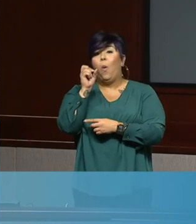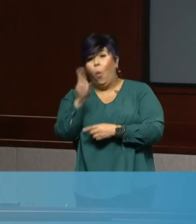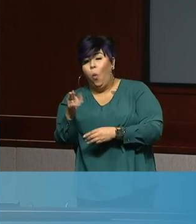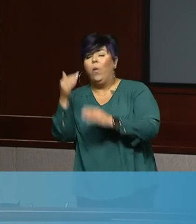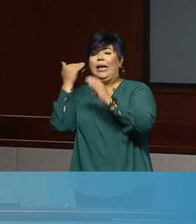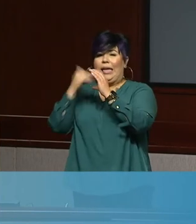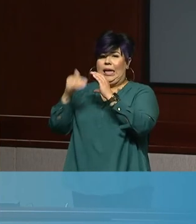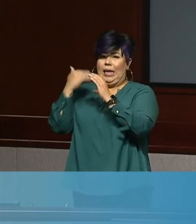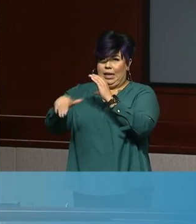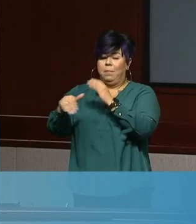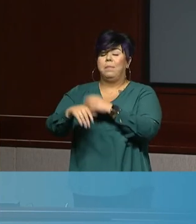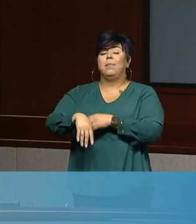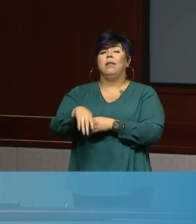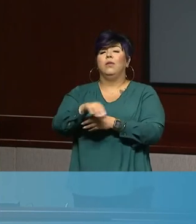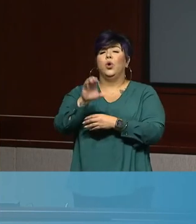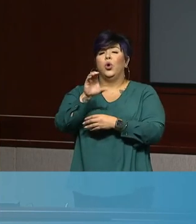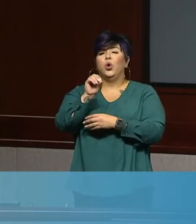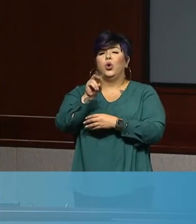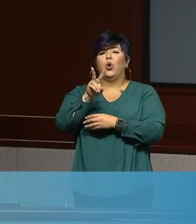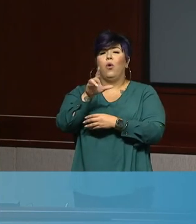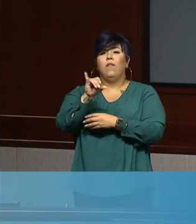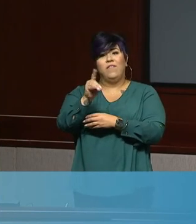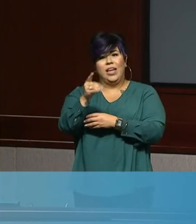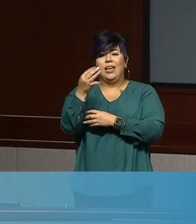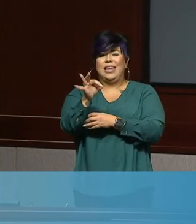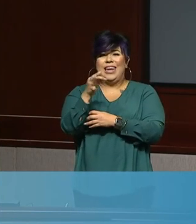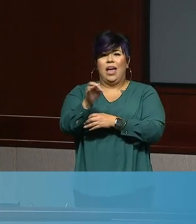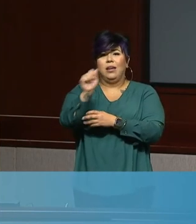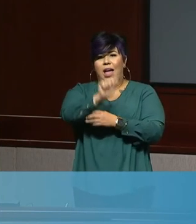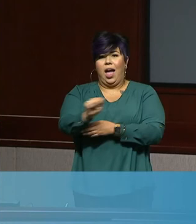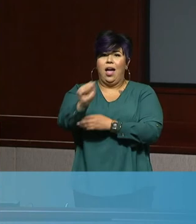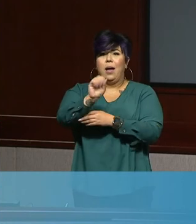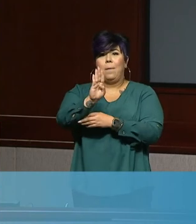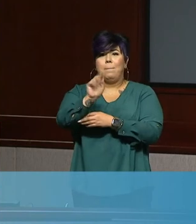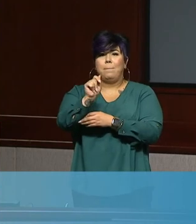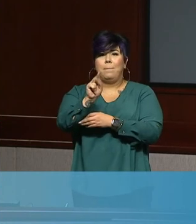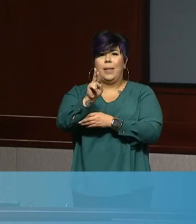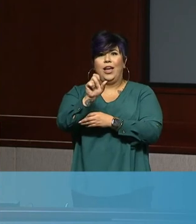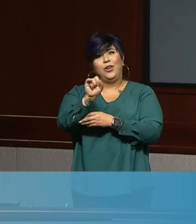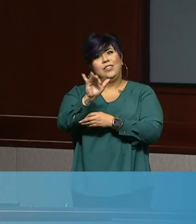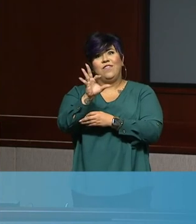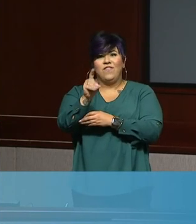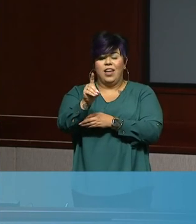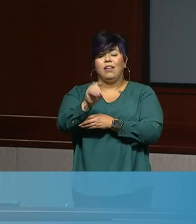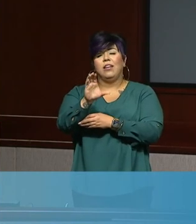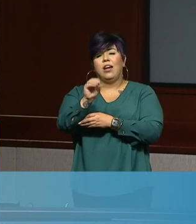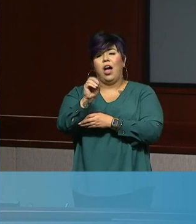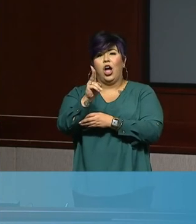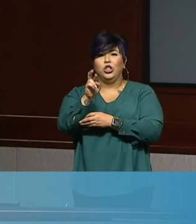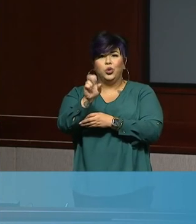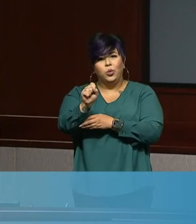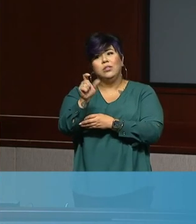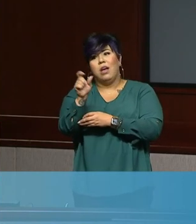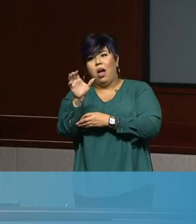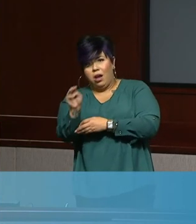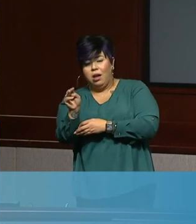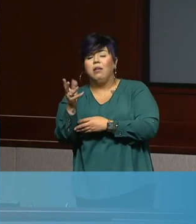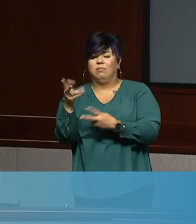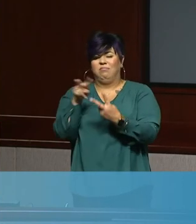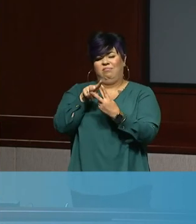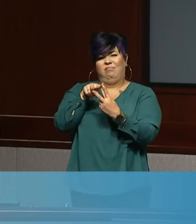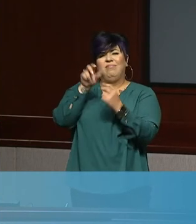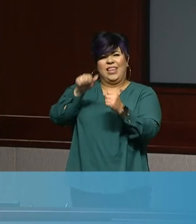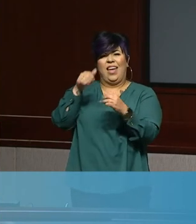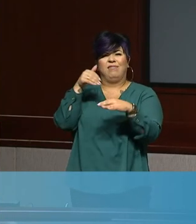in to COVID-19 at bakersfieldcondors.com. And I also believe that you can